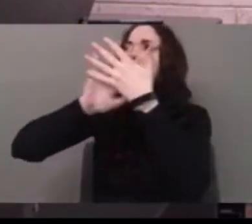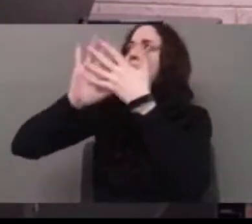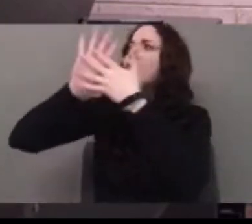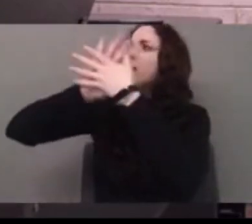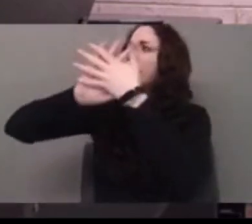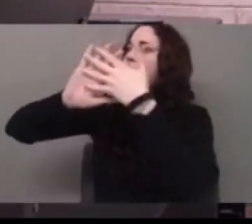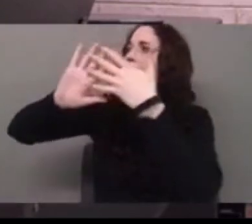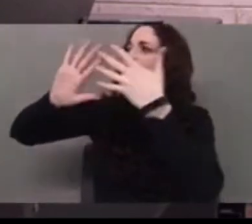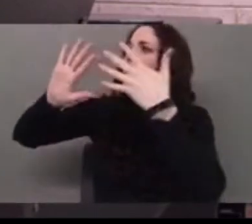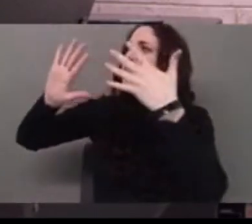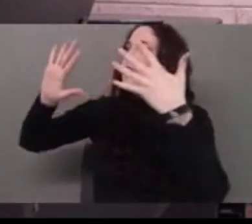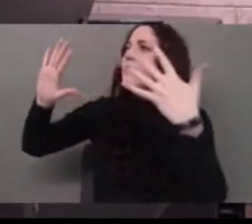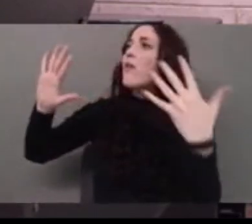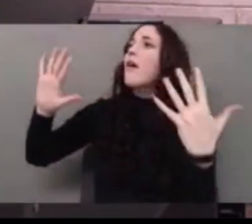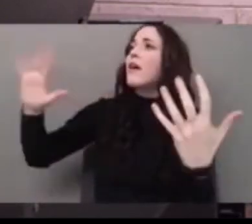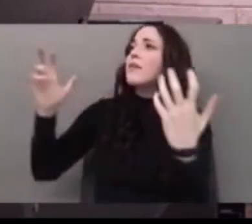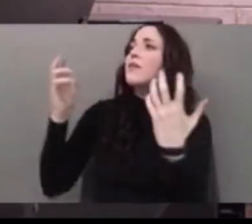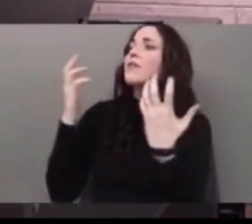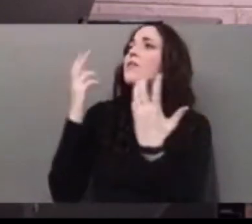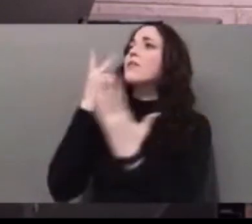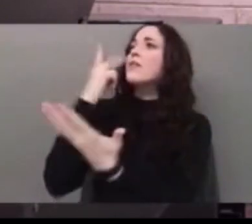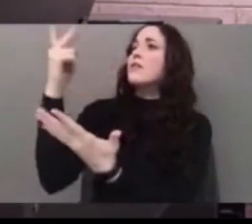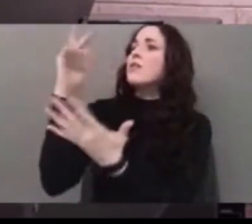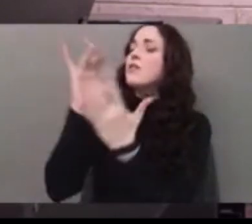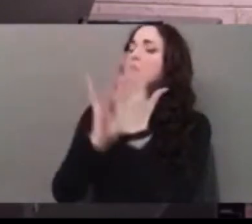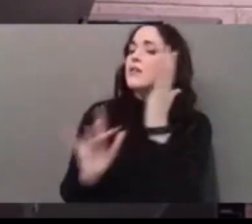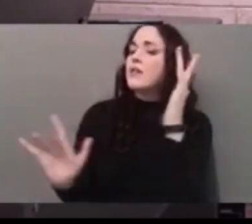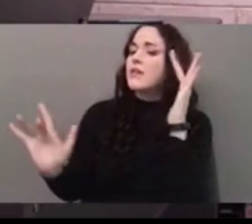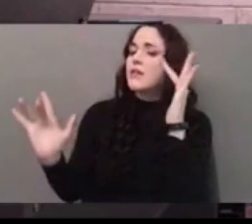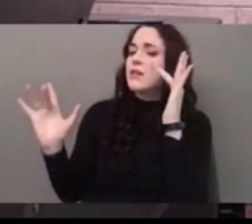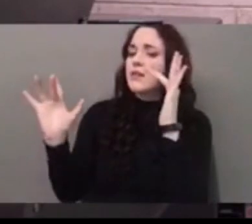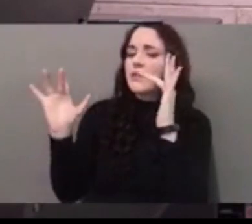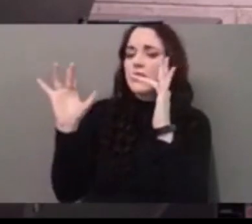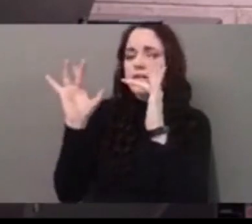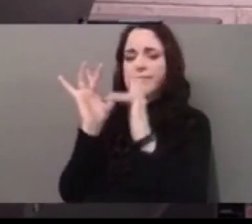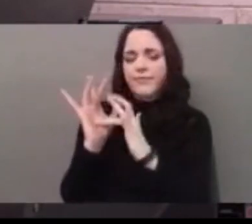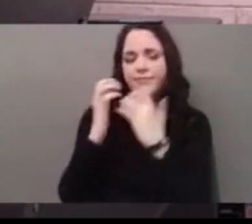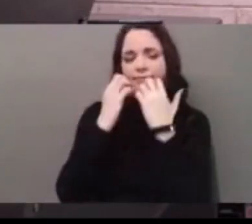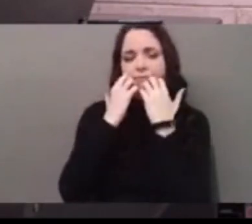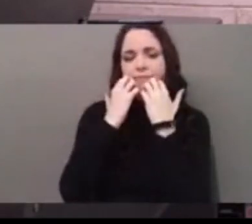want to see Jesus